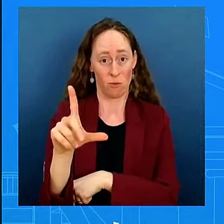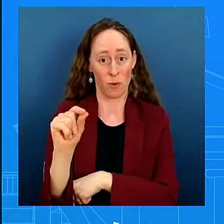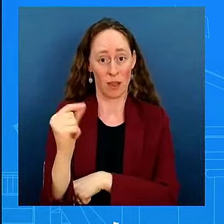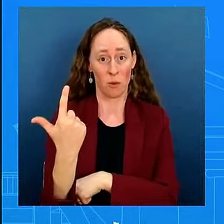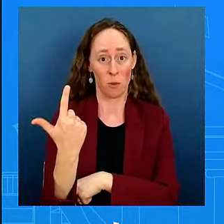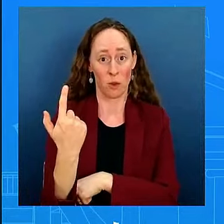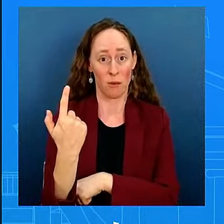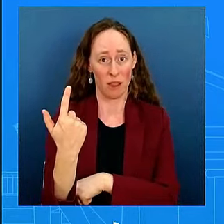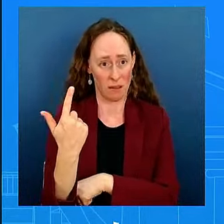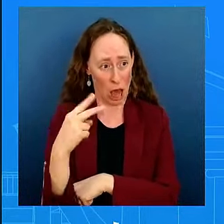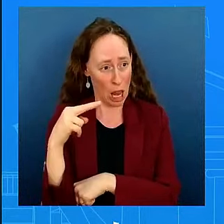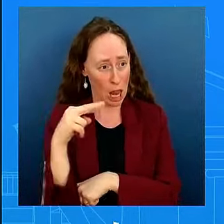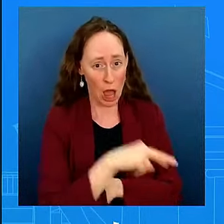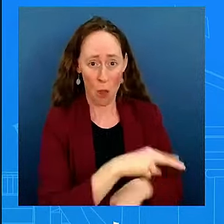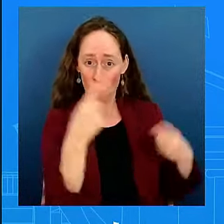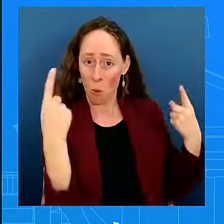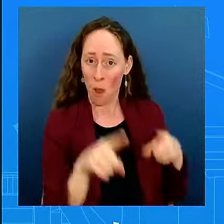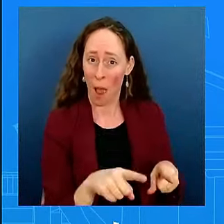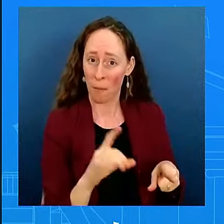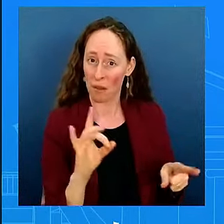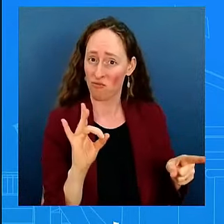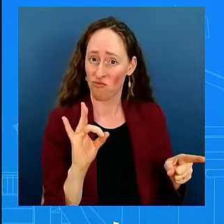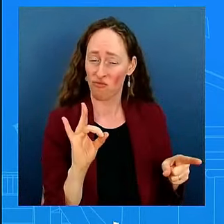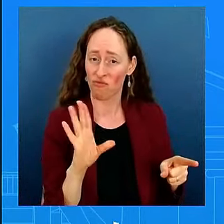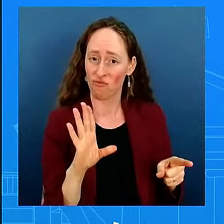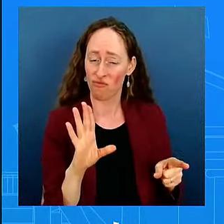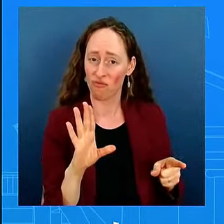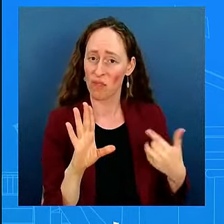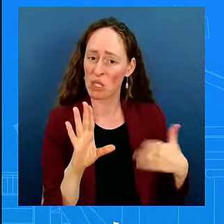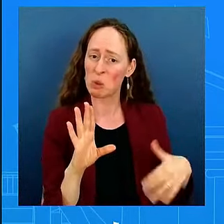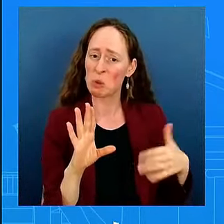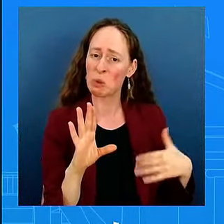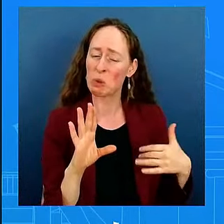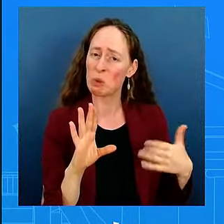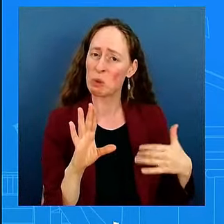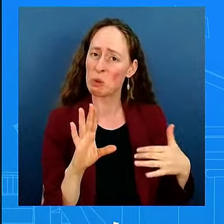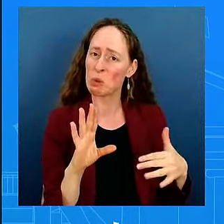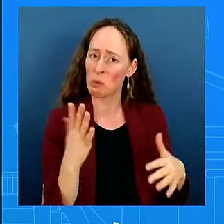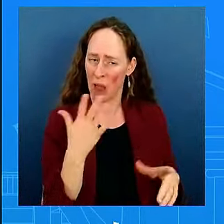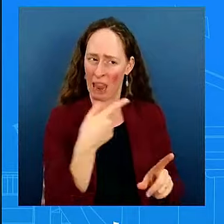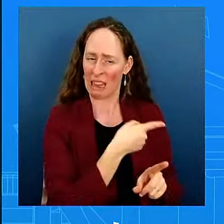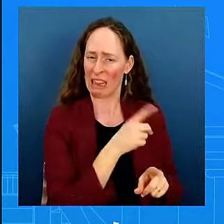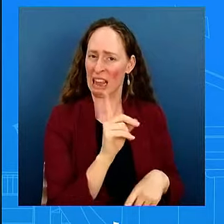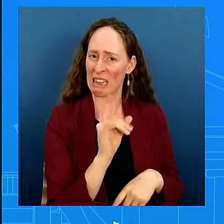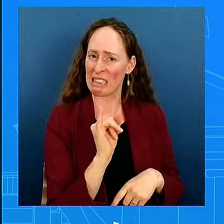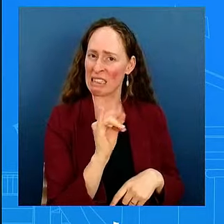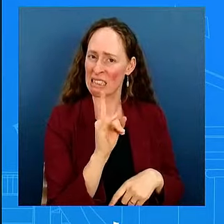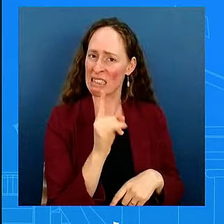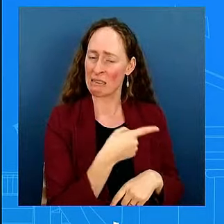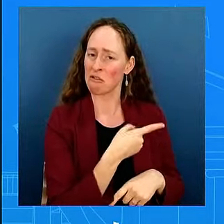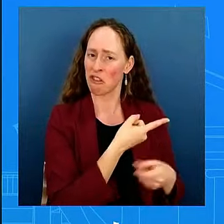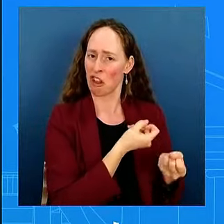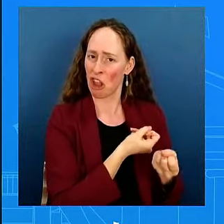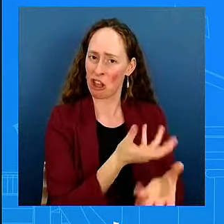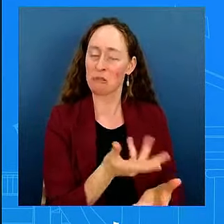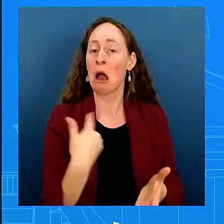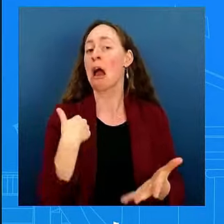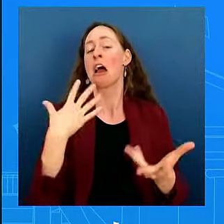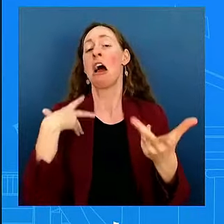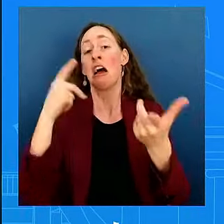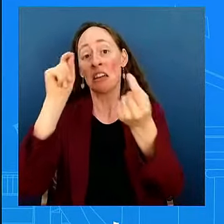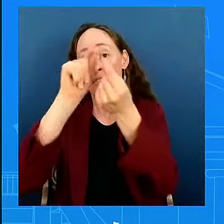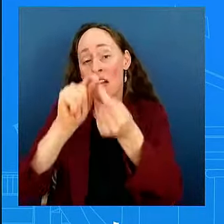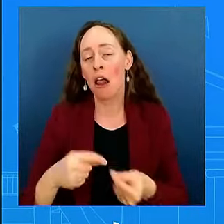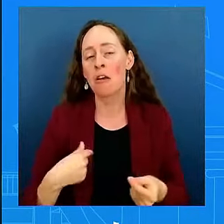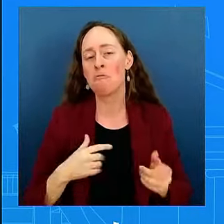You know, but obviously I'm not going to dive into the specifics of that. There's an investigation, but we